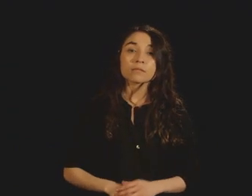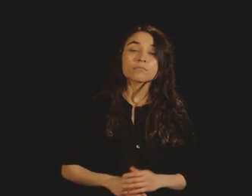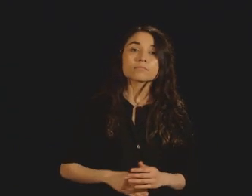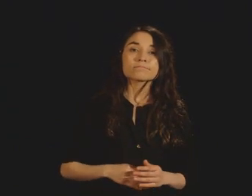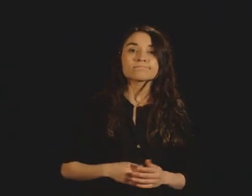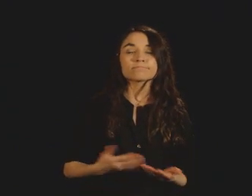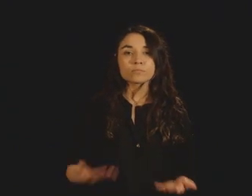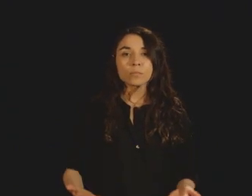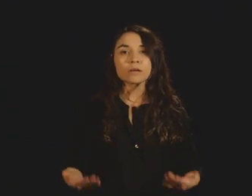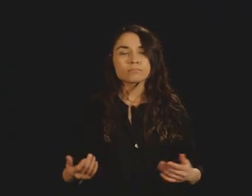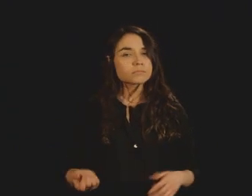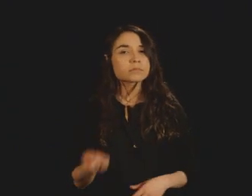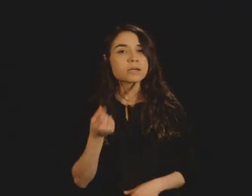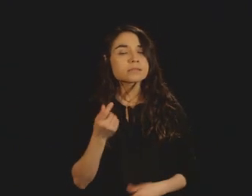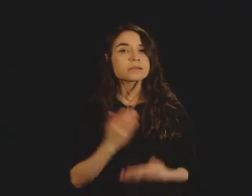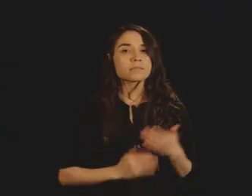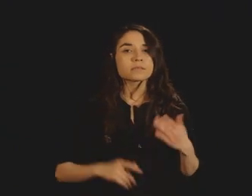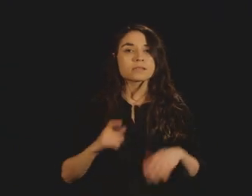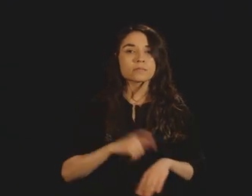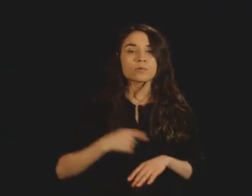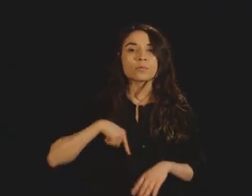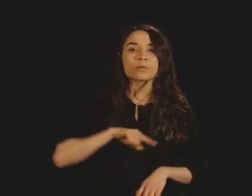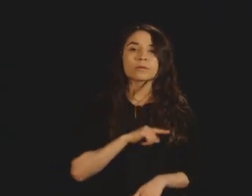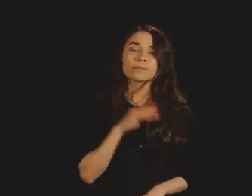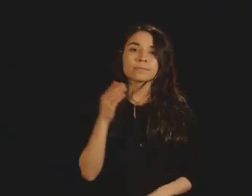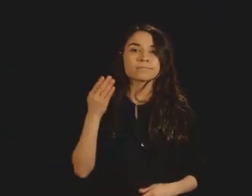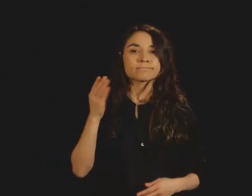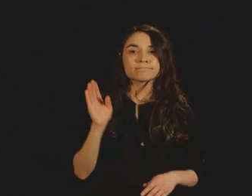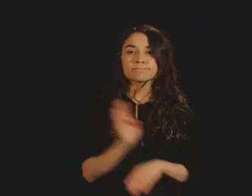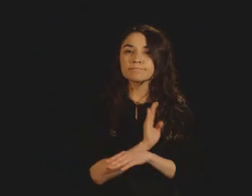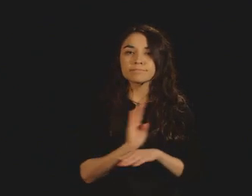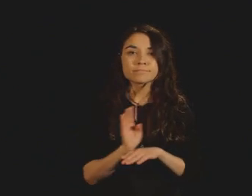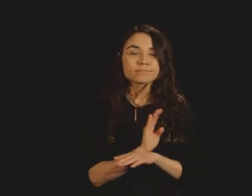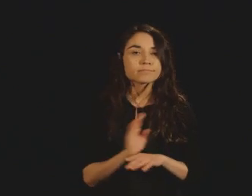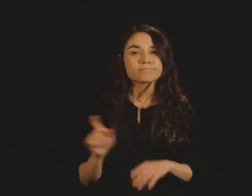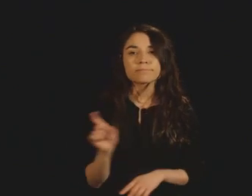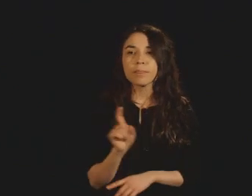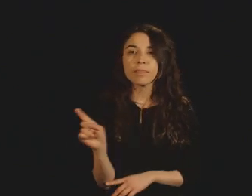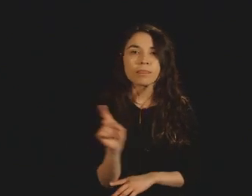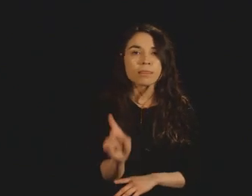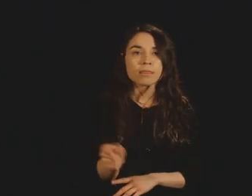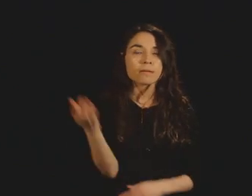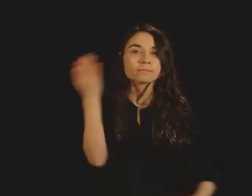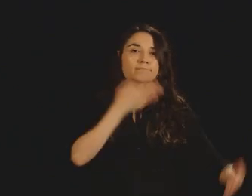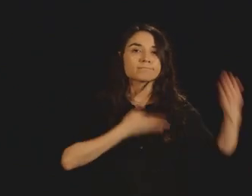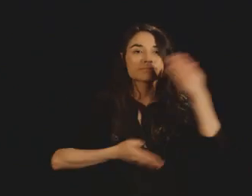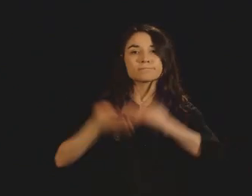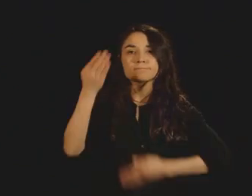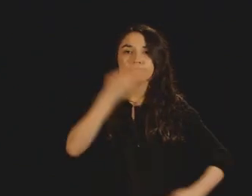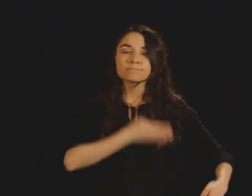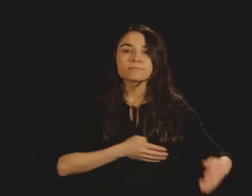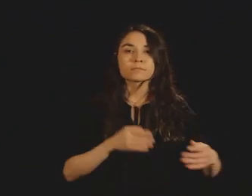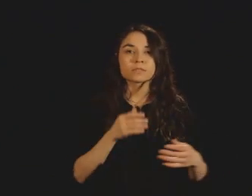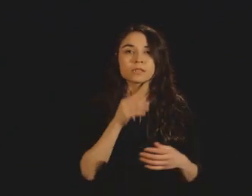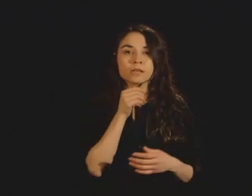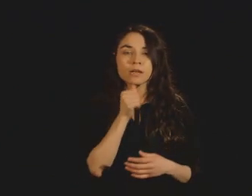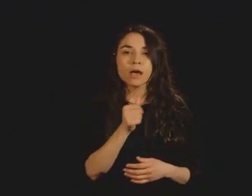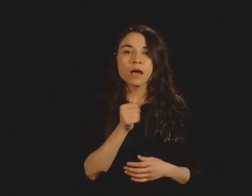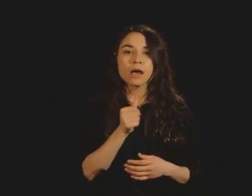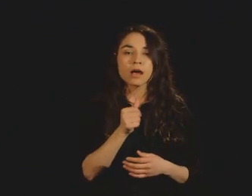Forgetting the fact that none of us would be here, there would be nothing living on this planet if we didn't have water.